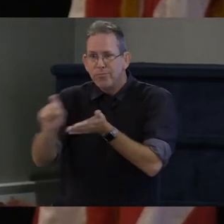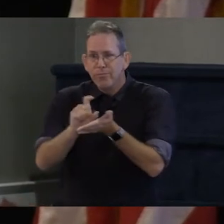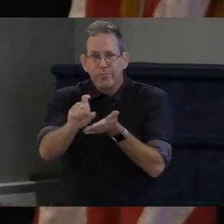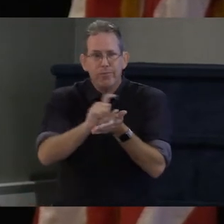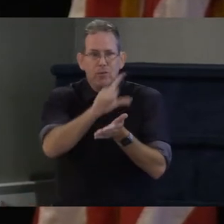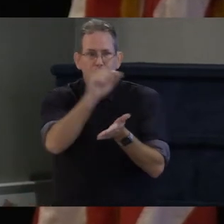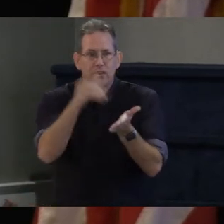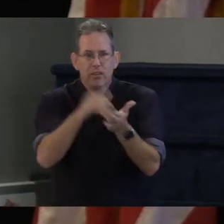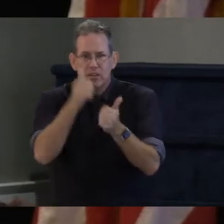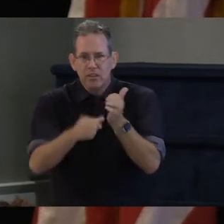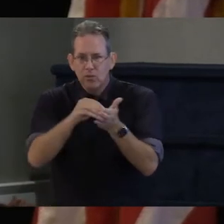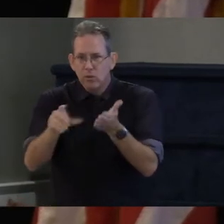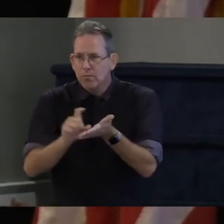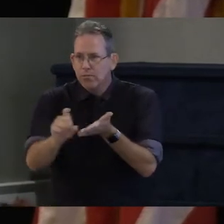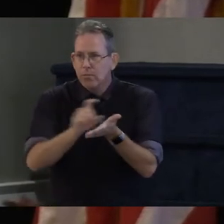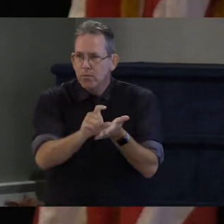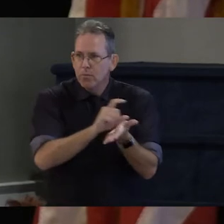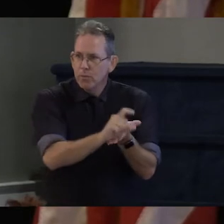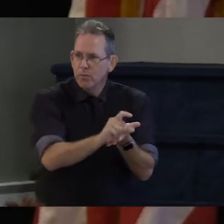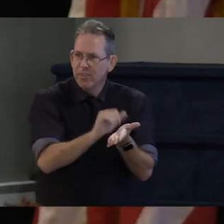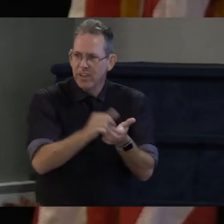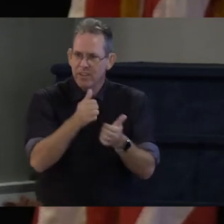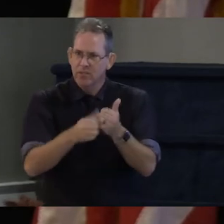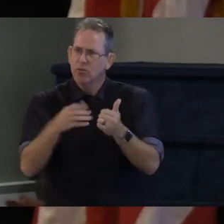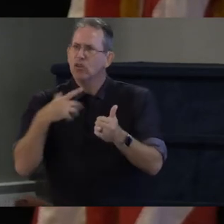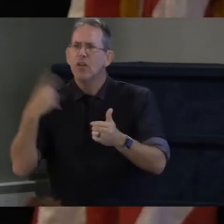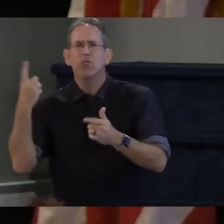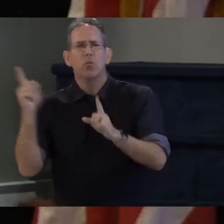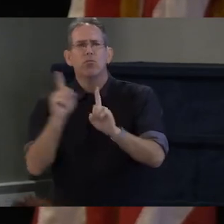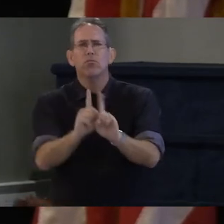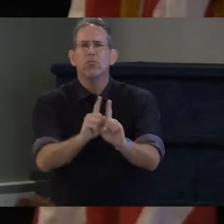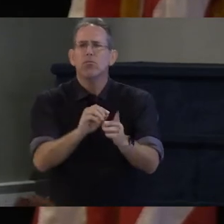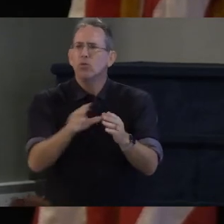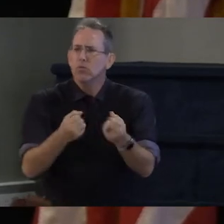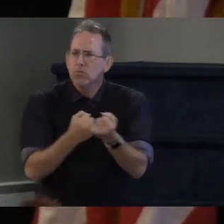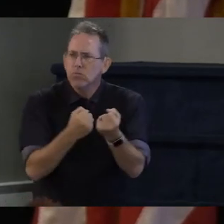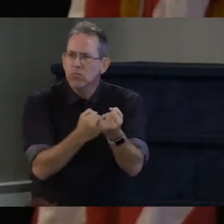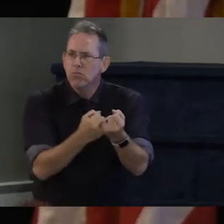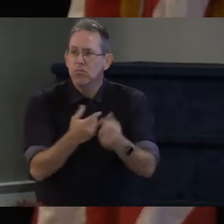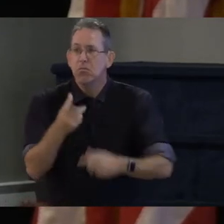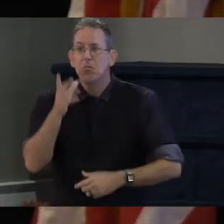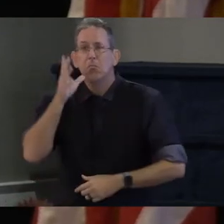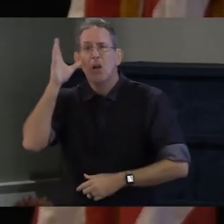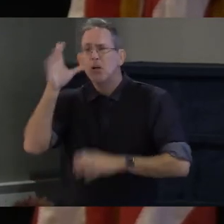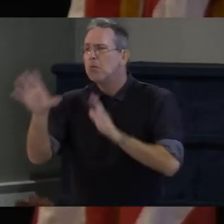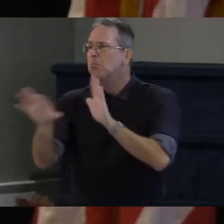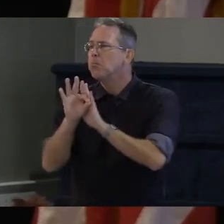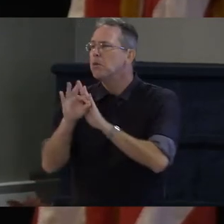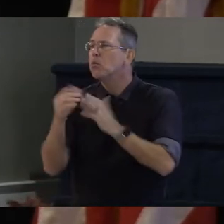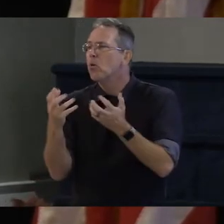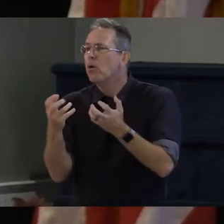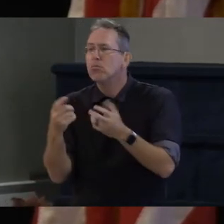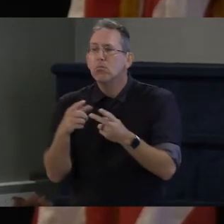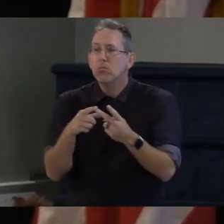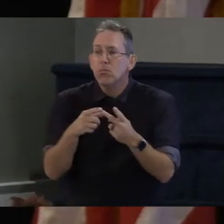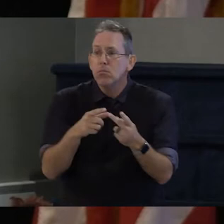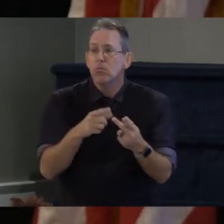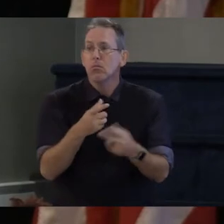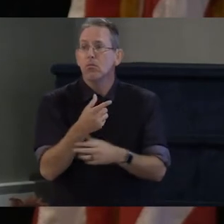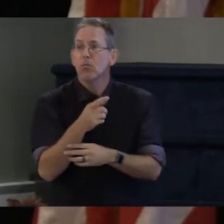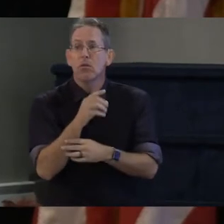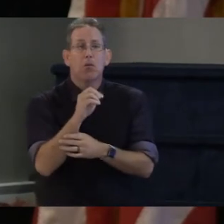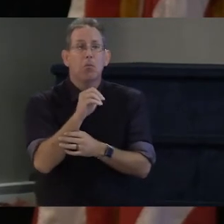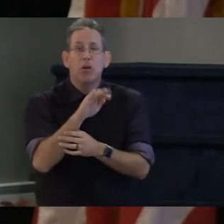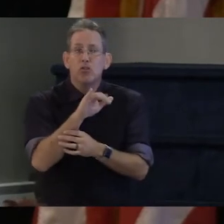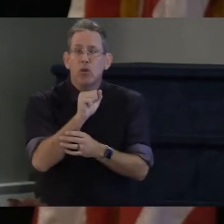where the parents can choose a Montessori school or a charter school or a private school of some variety that is